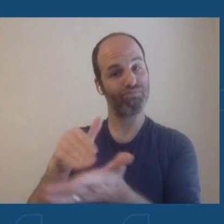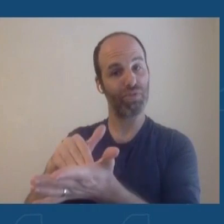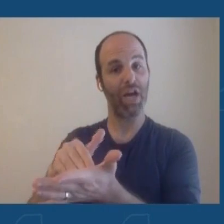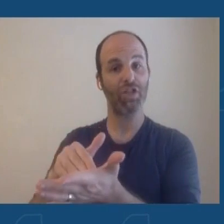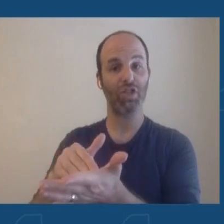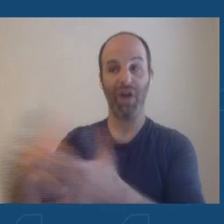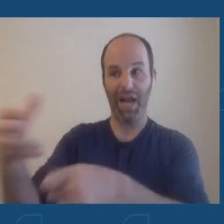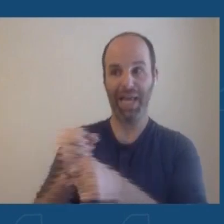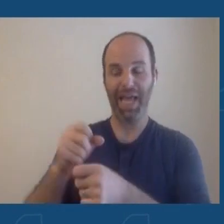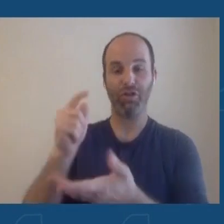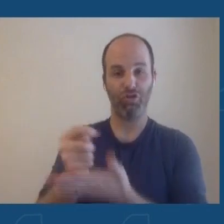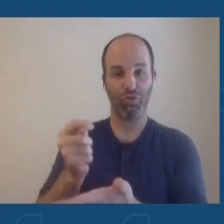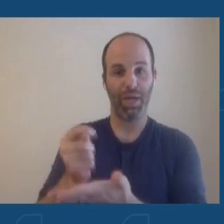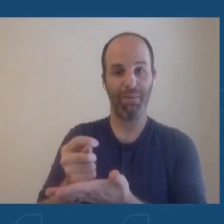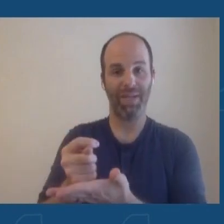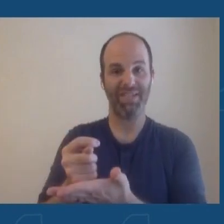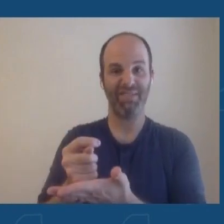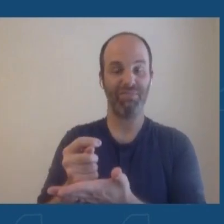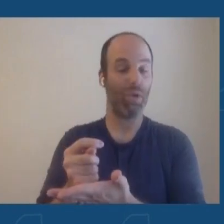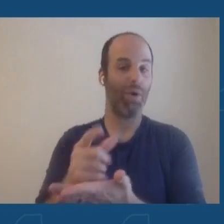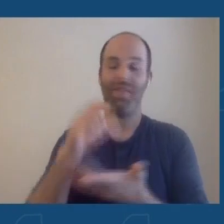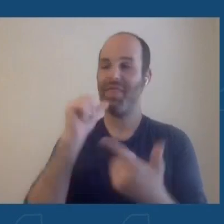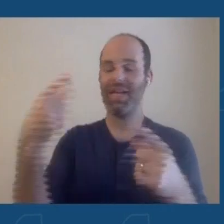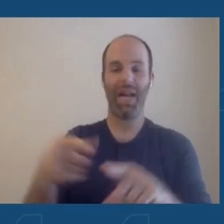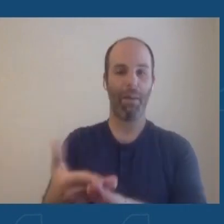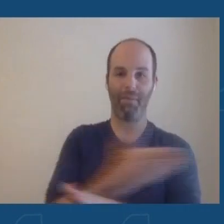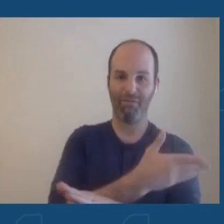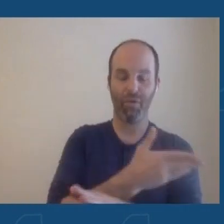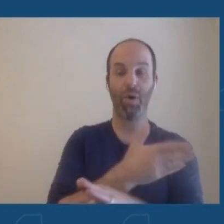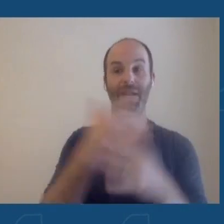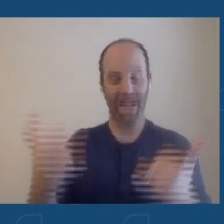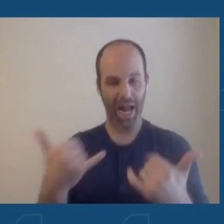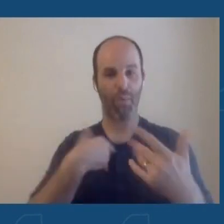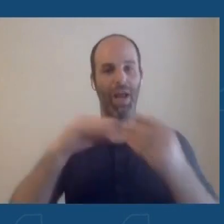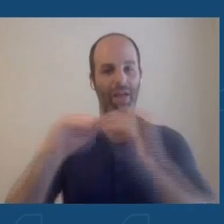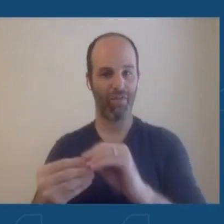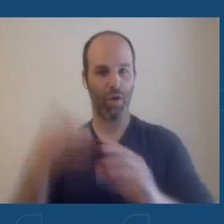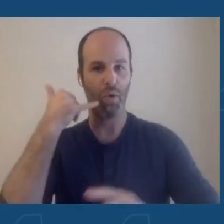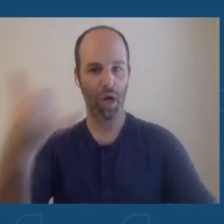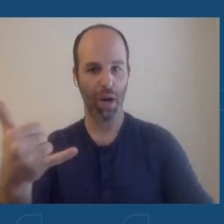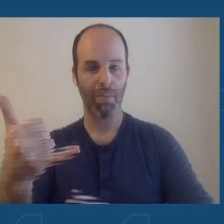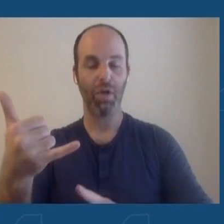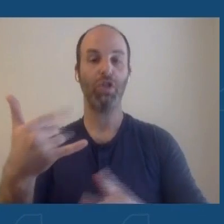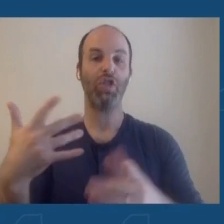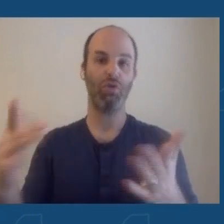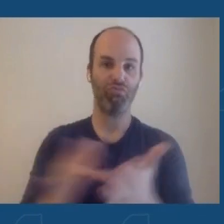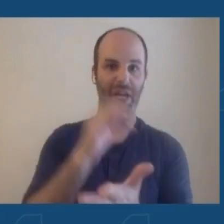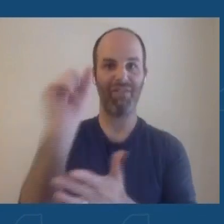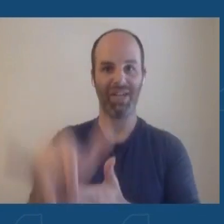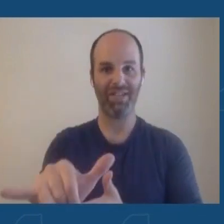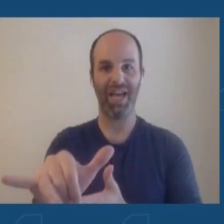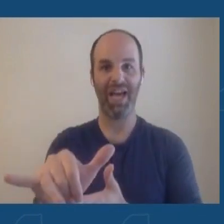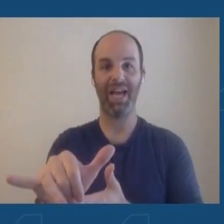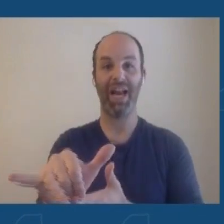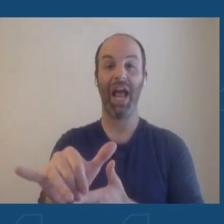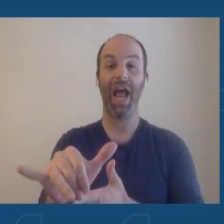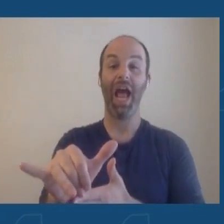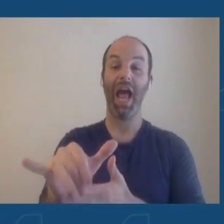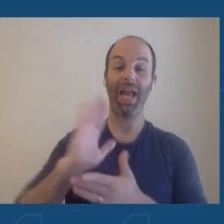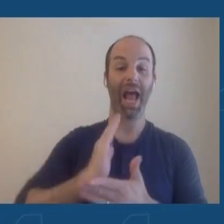we put up this phone number. So we want people to take advantage of that. And about 40% of our pharmacies receive a direct supply